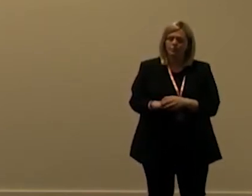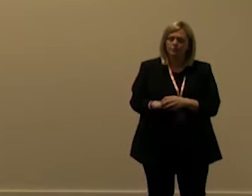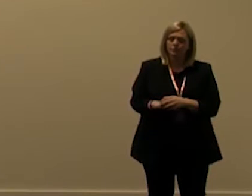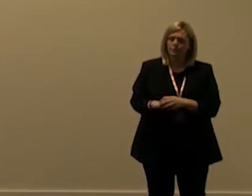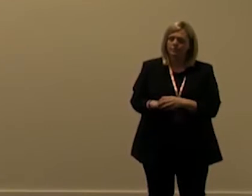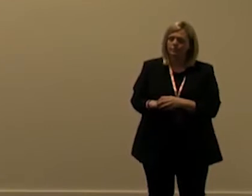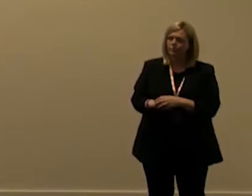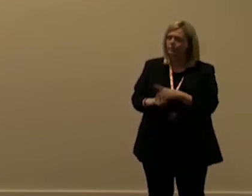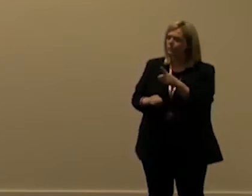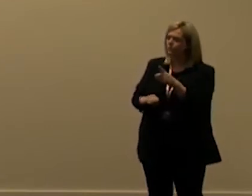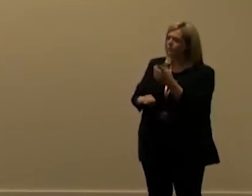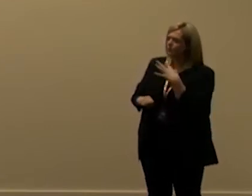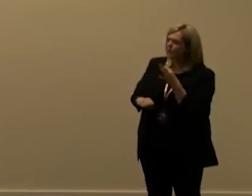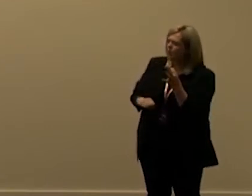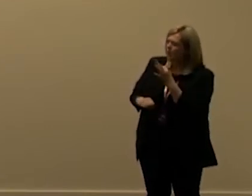yes